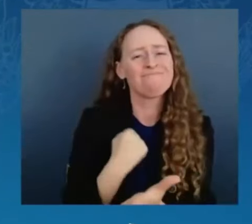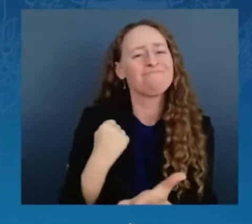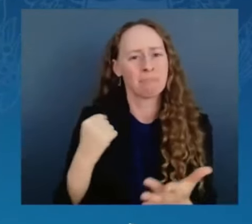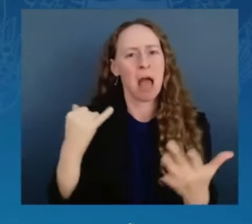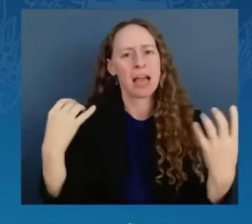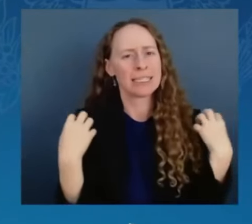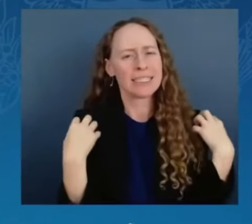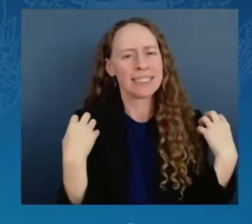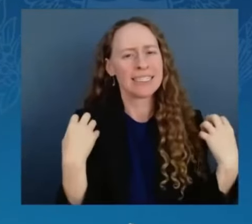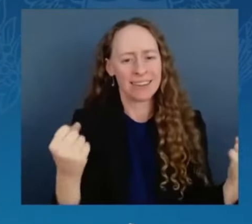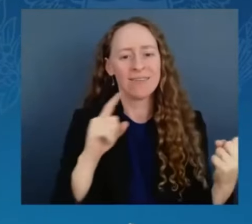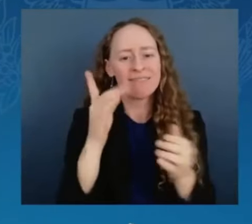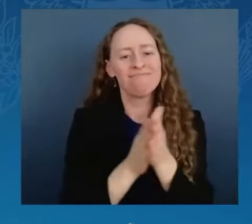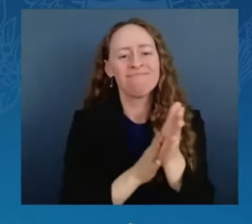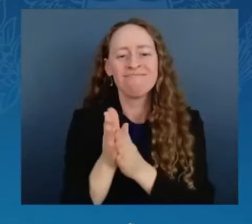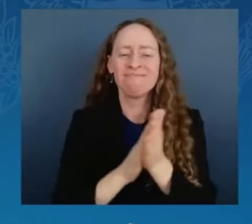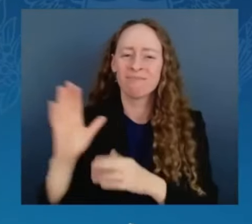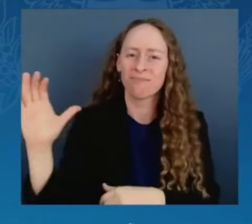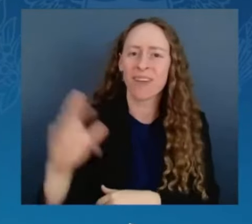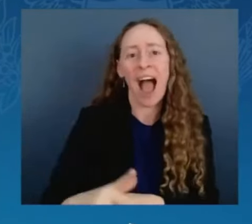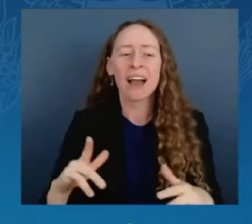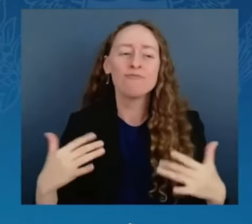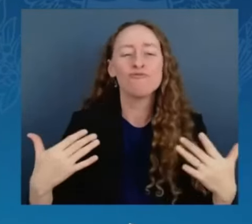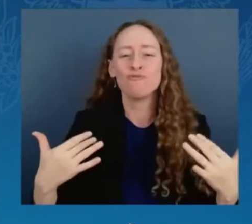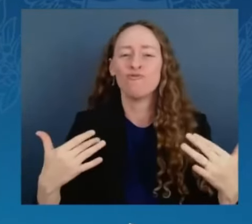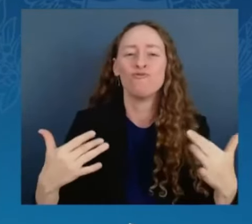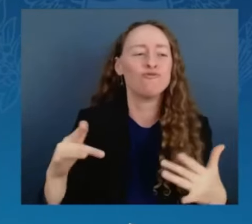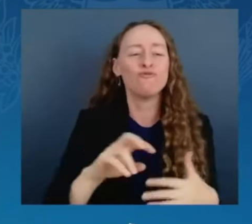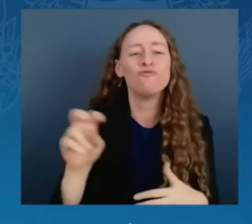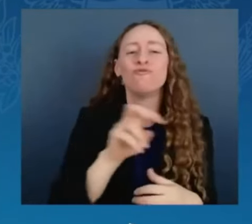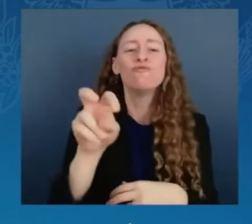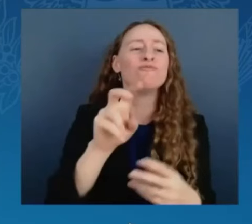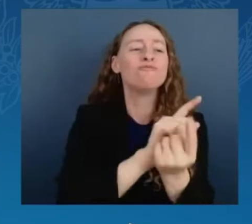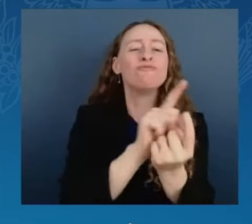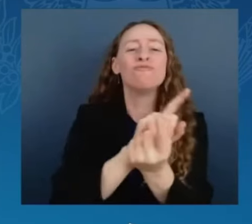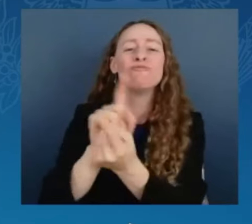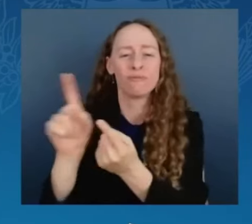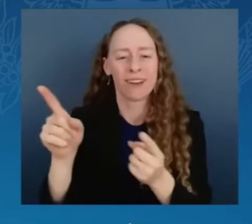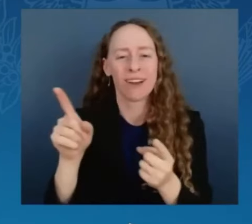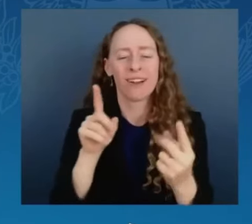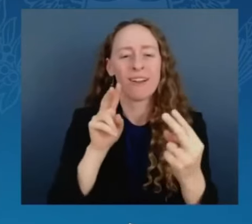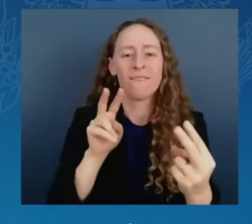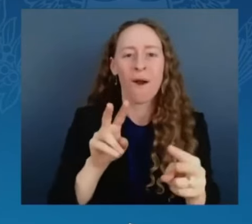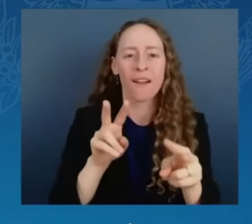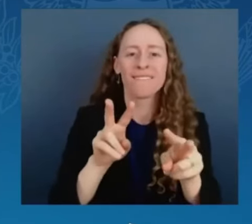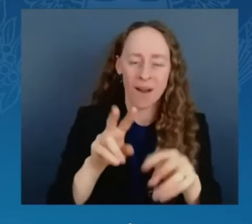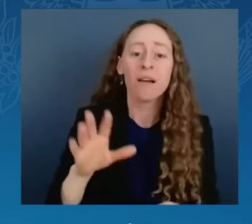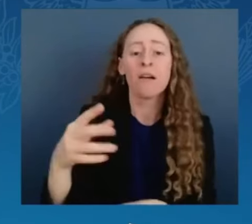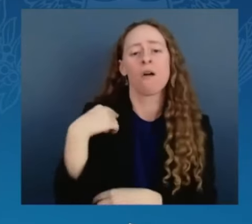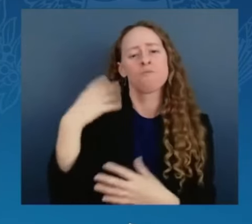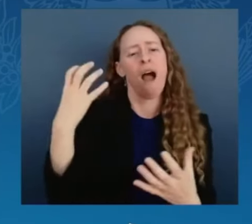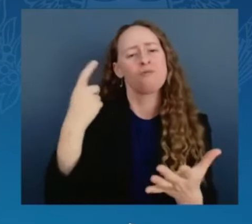And I wanted to say a few words about our president. Joe Biden's legacy of accomplishment over the past three years is